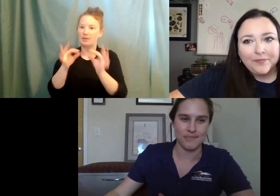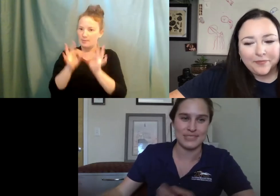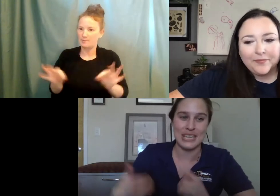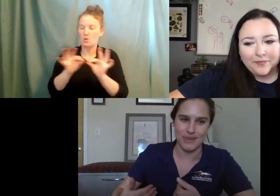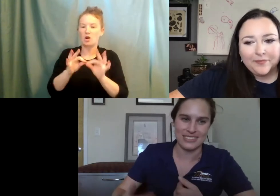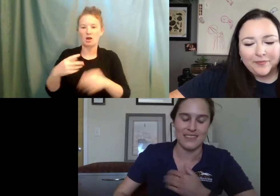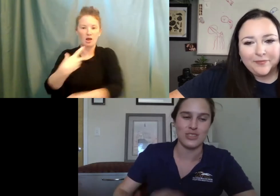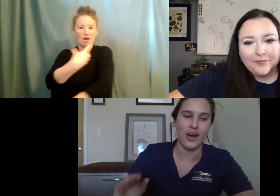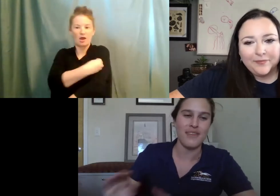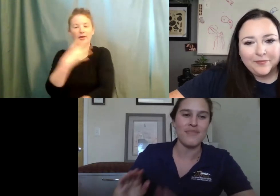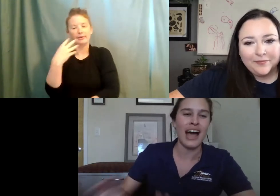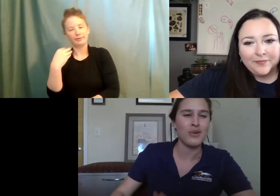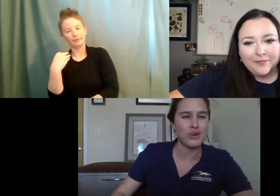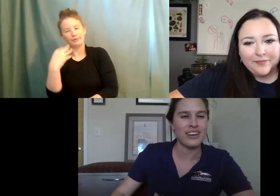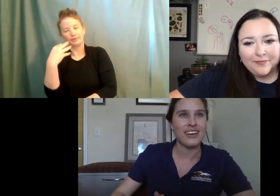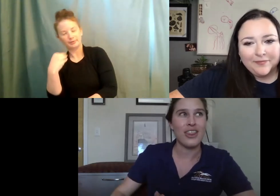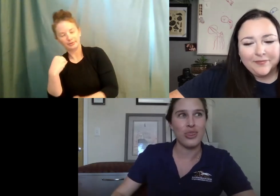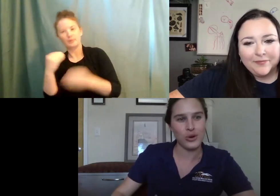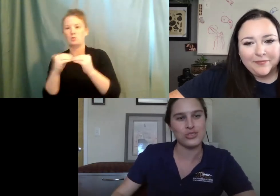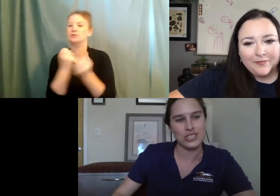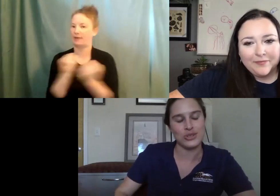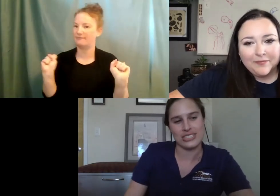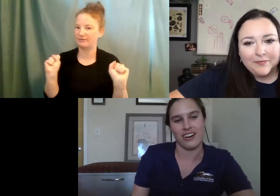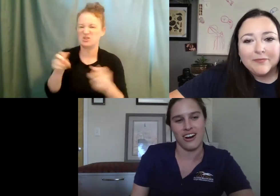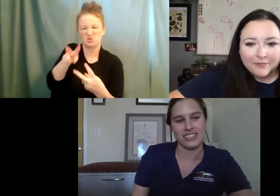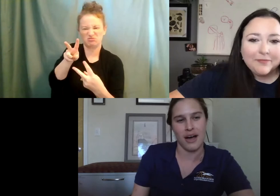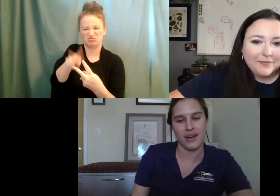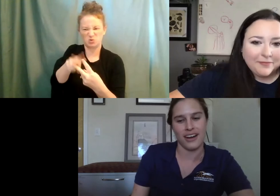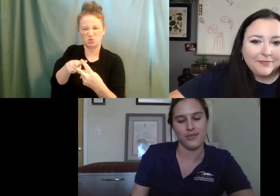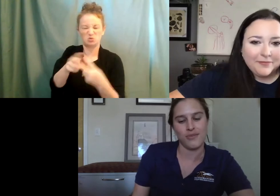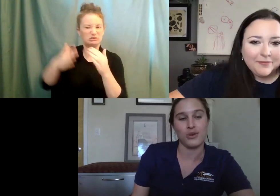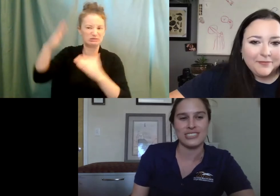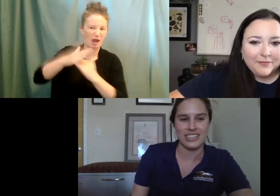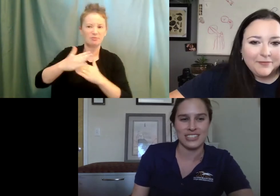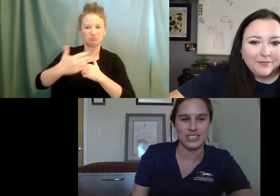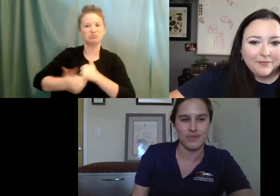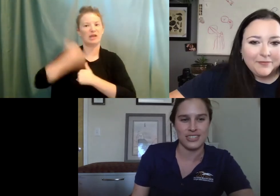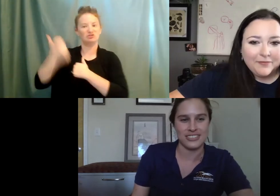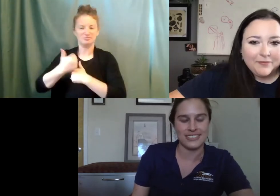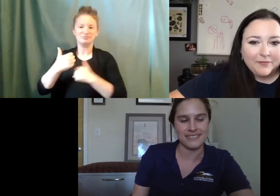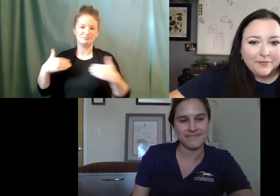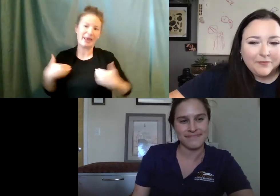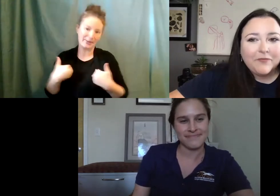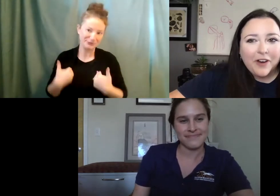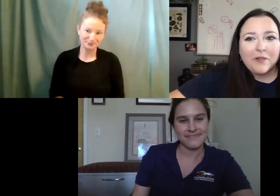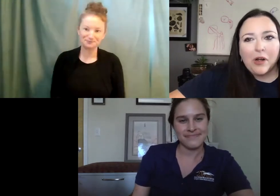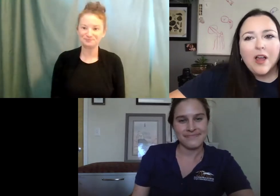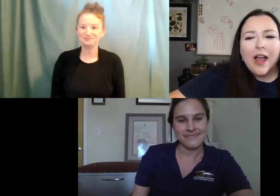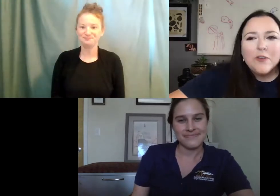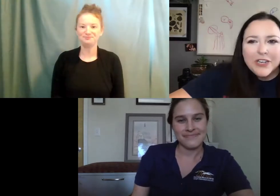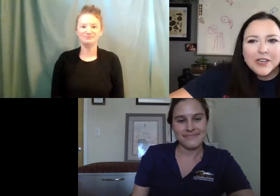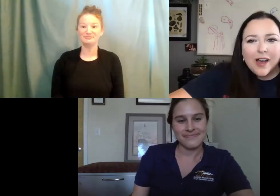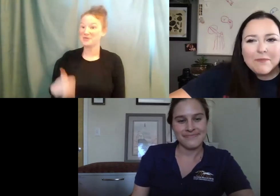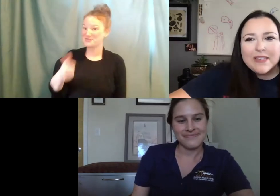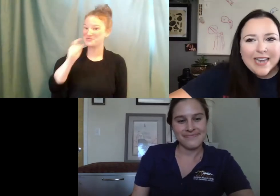handling him to keep us safe. So I, I would put those two as our top kind of most dangerous patients. Very cool.